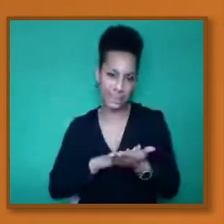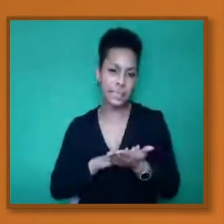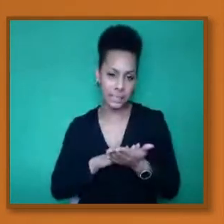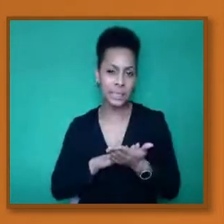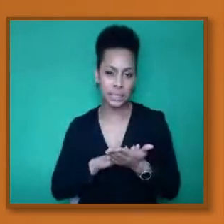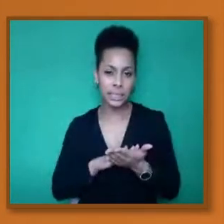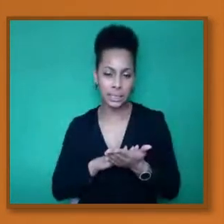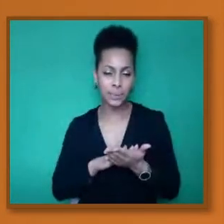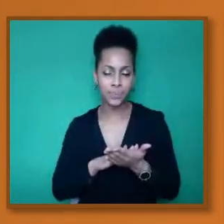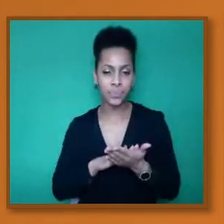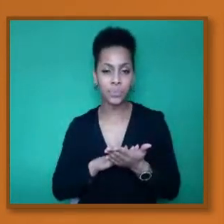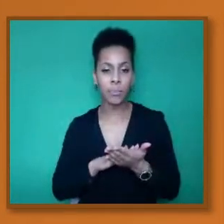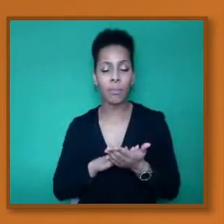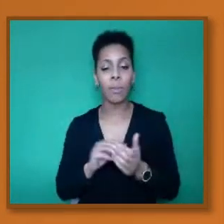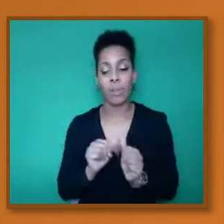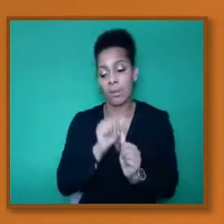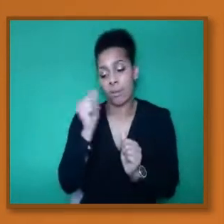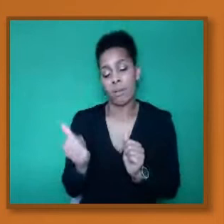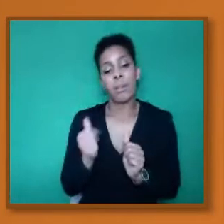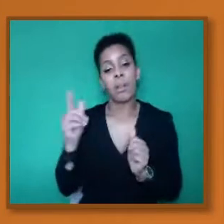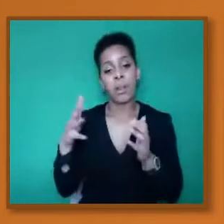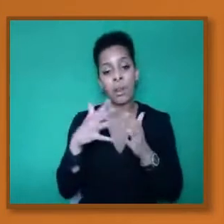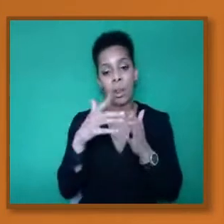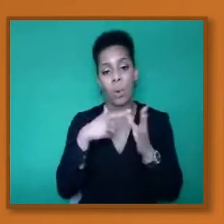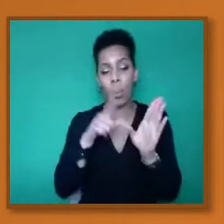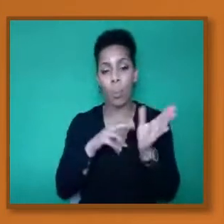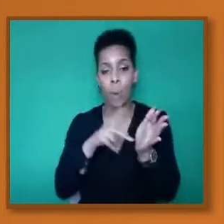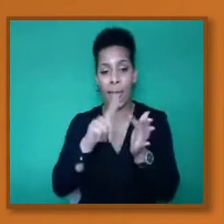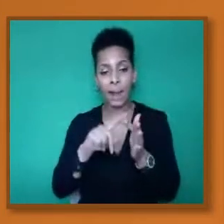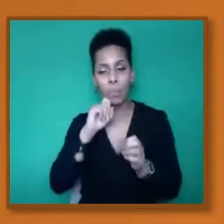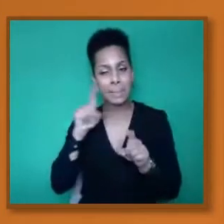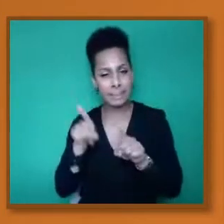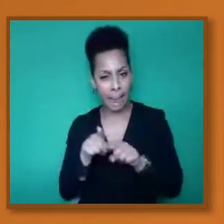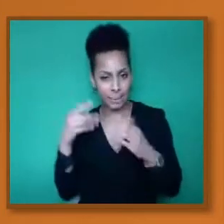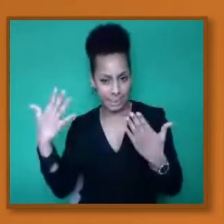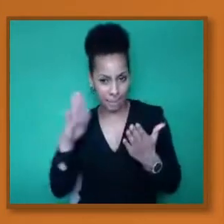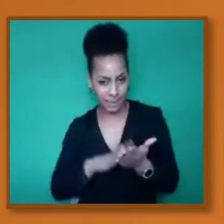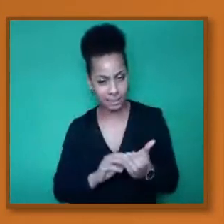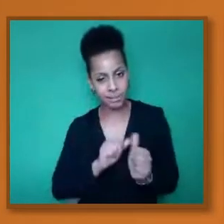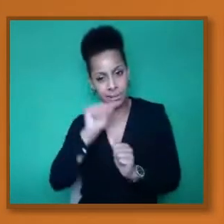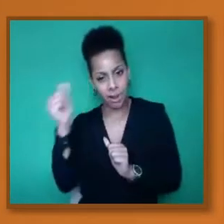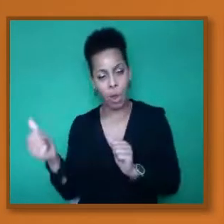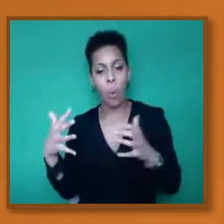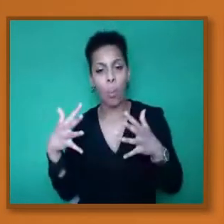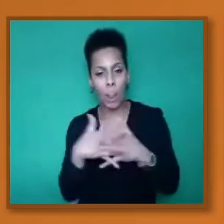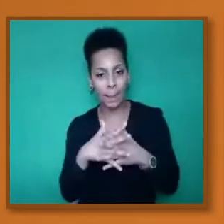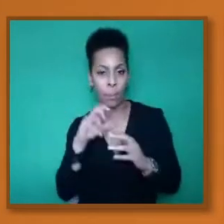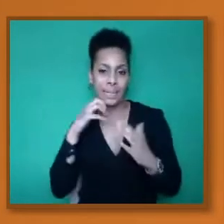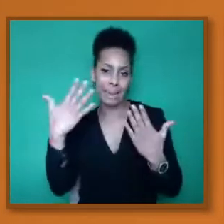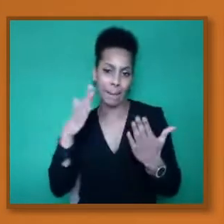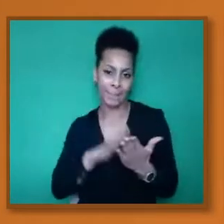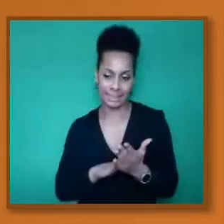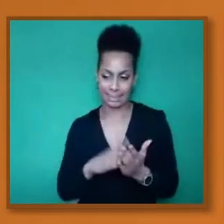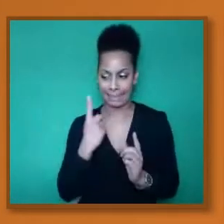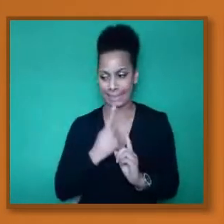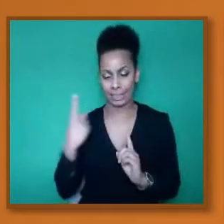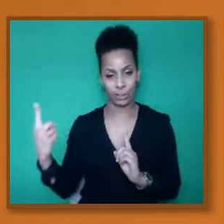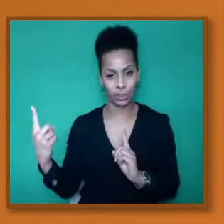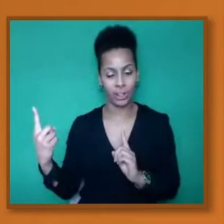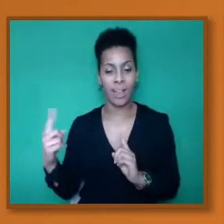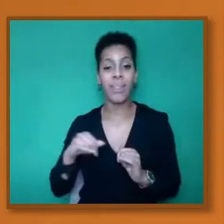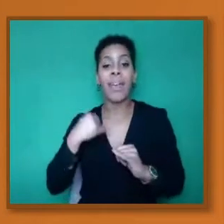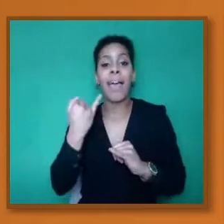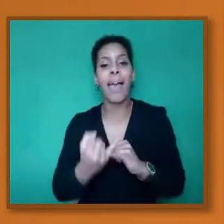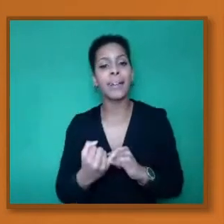Wayne will take a similar time and then William. So we want to use the remaining time really to address any questions you have.